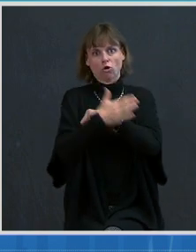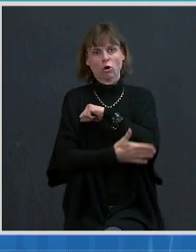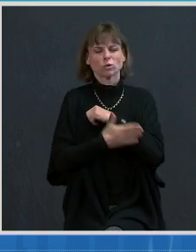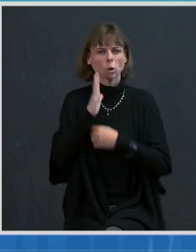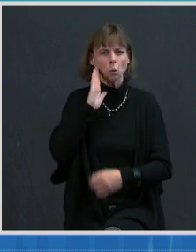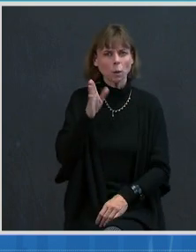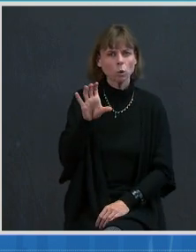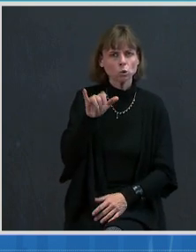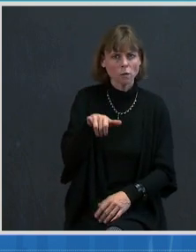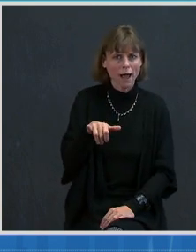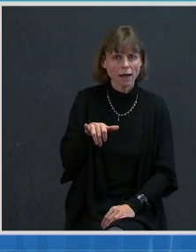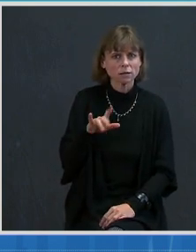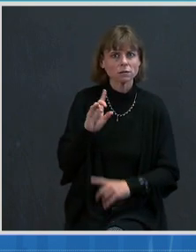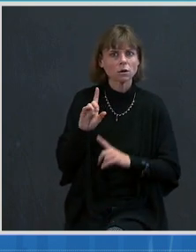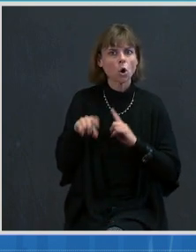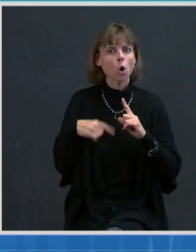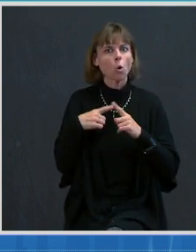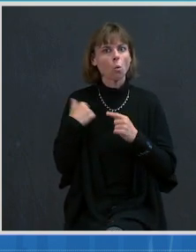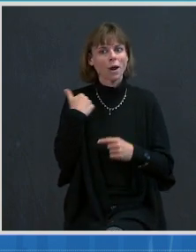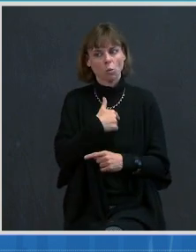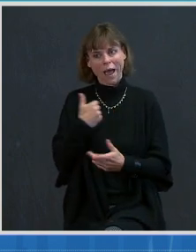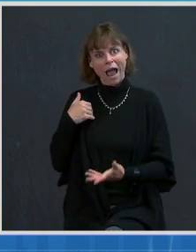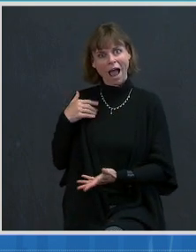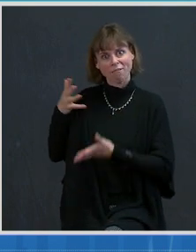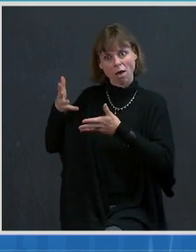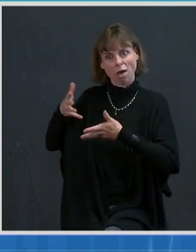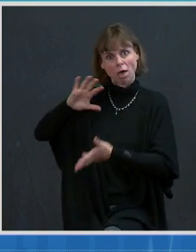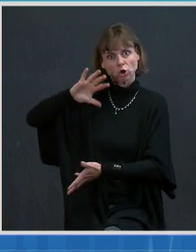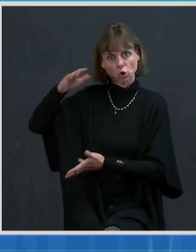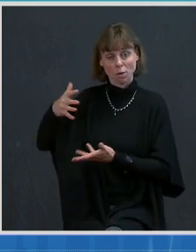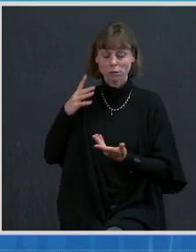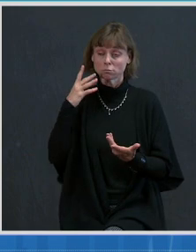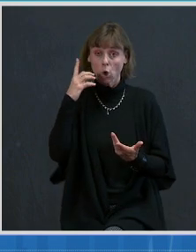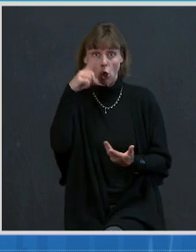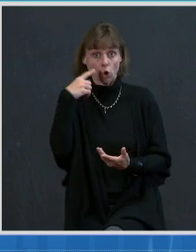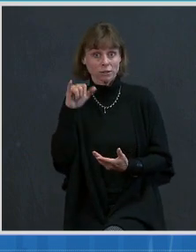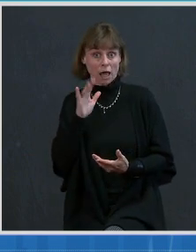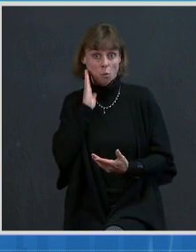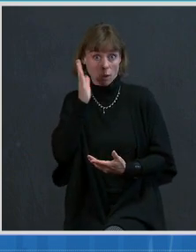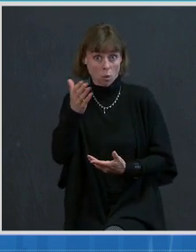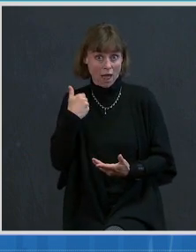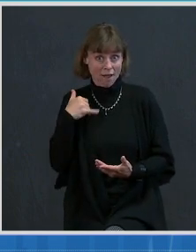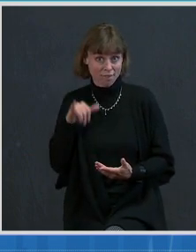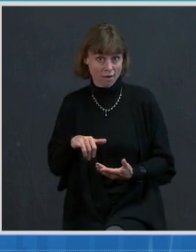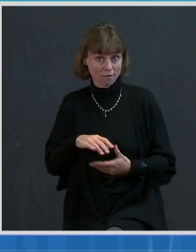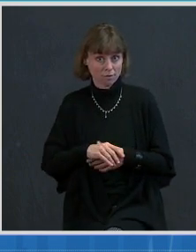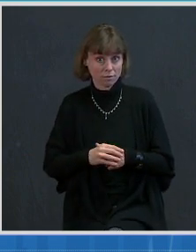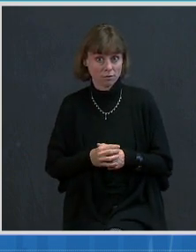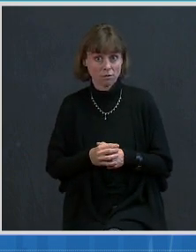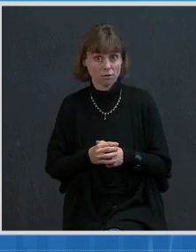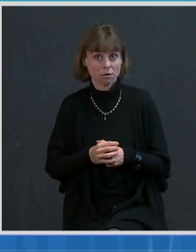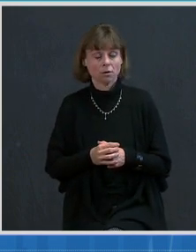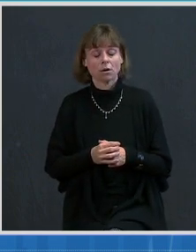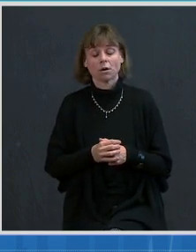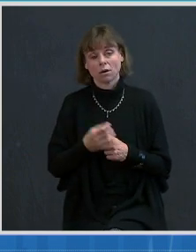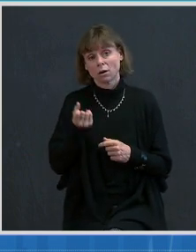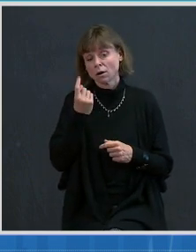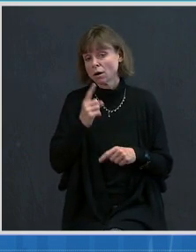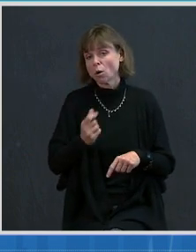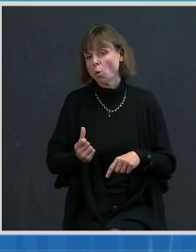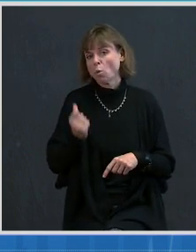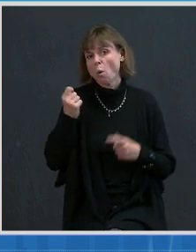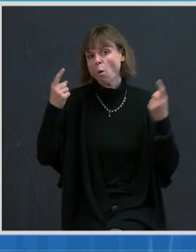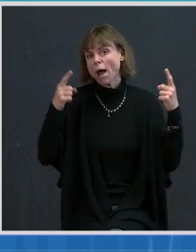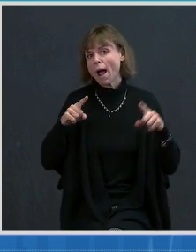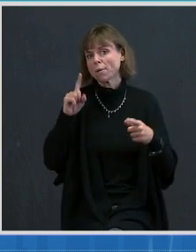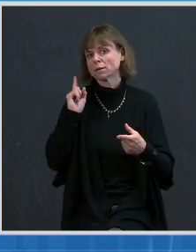if and when we do have a surplus, which it looks very much like we will. But that will not occur until we actually